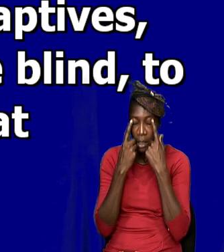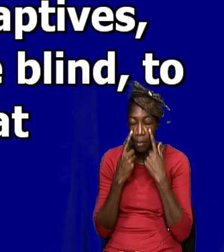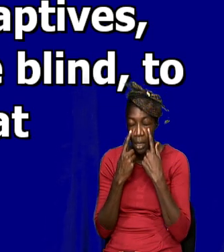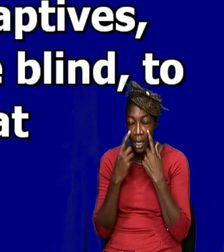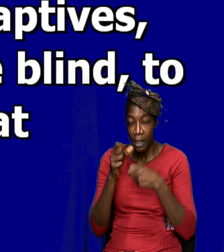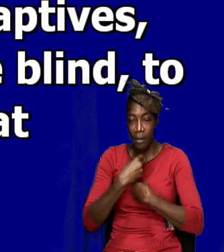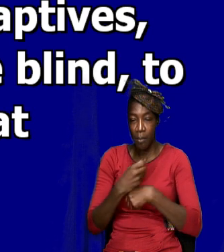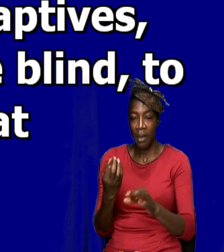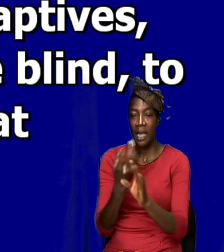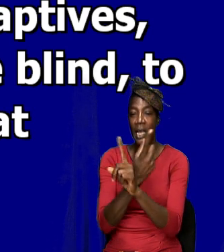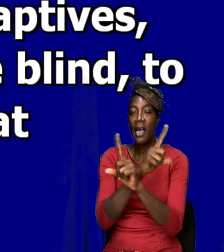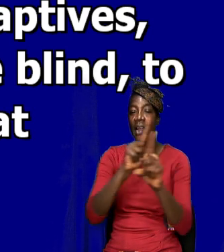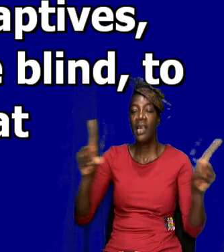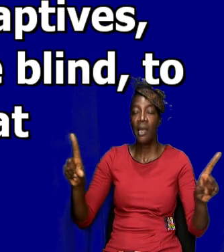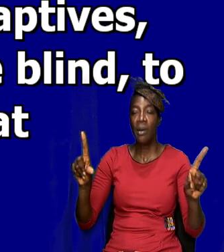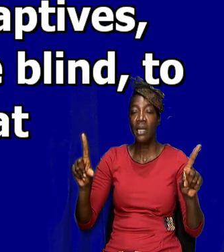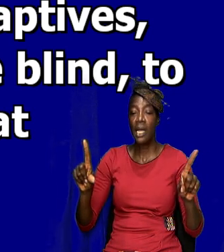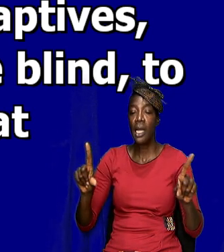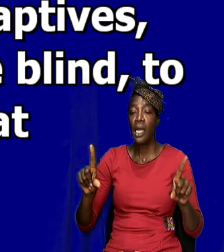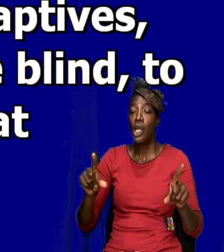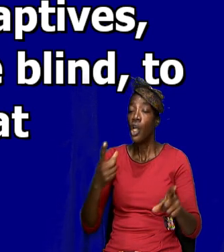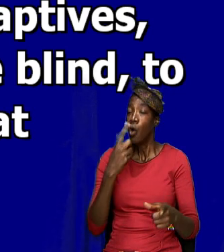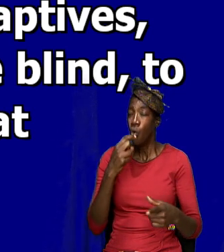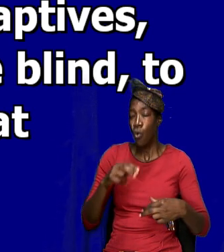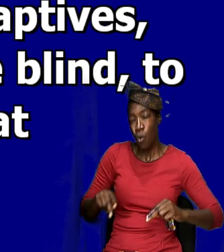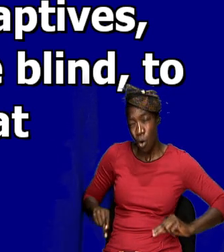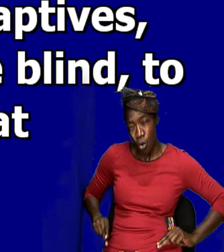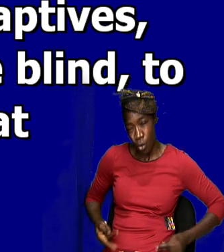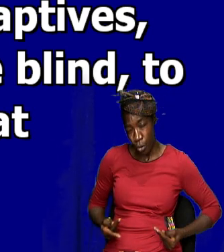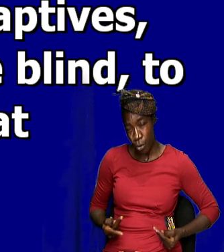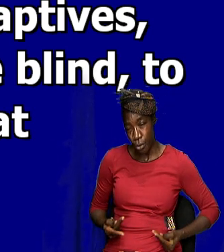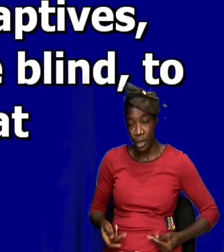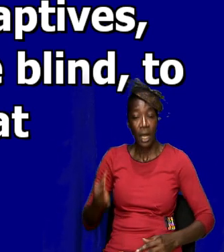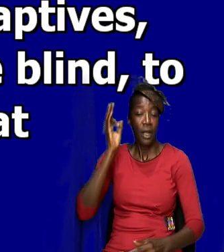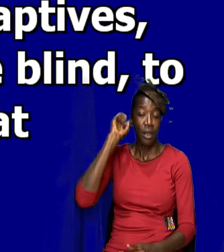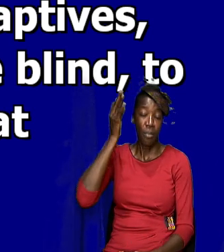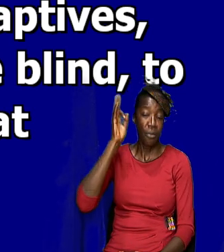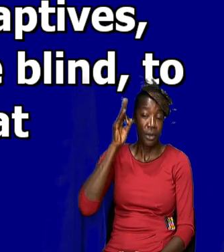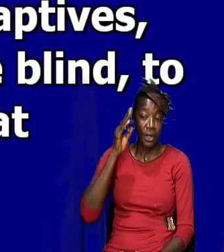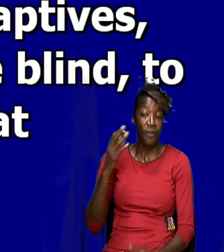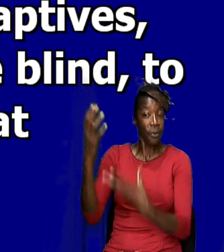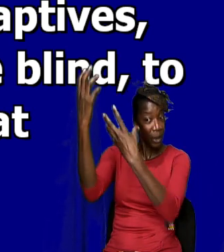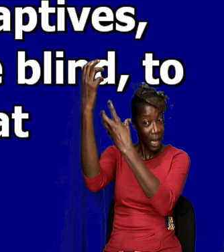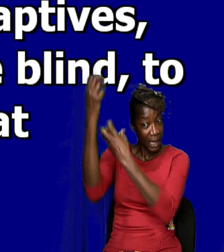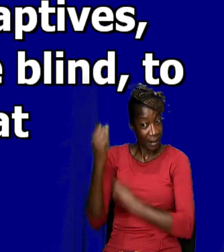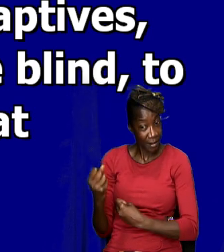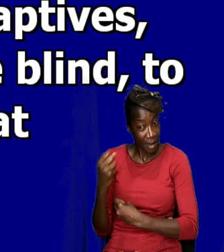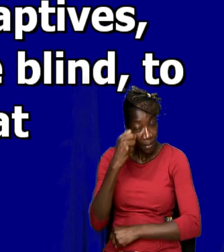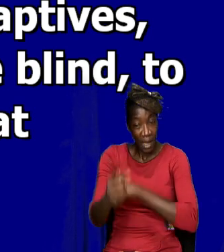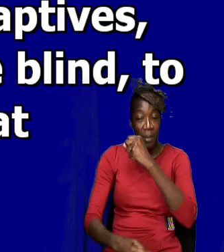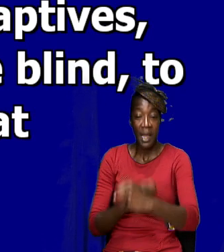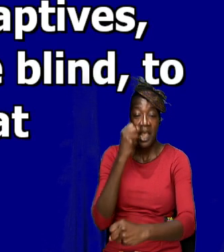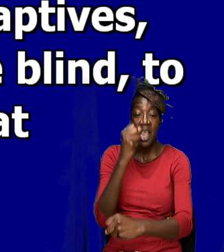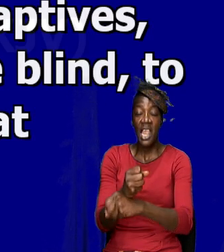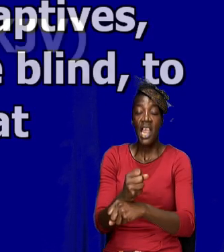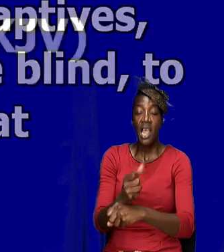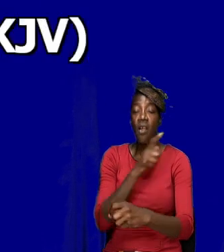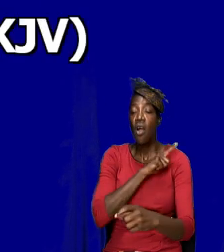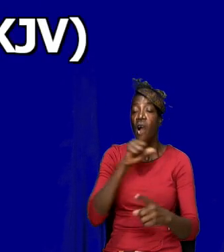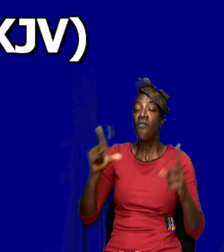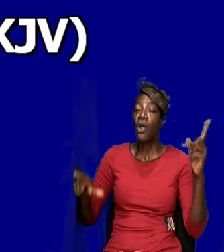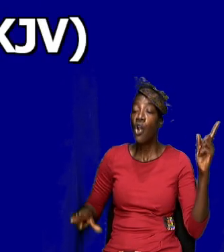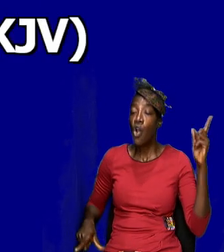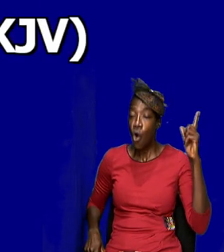liberty them that are bruised, to preach the acceptable year of the